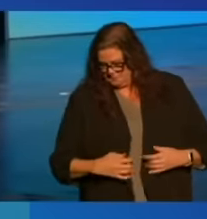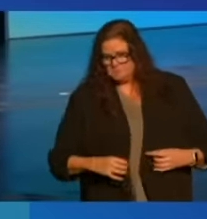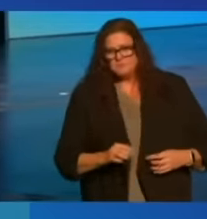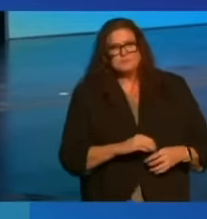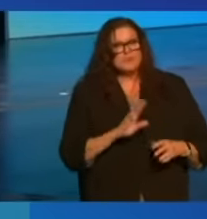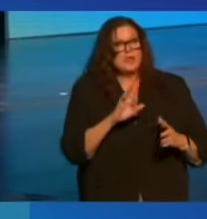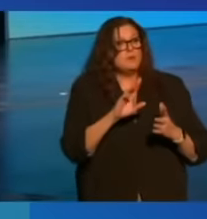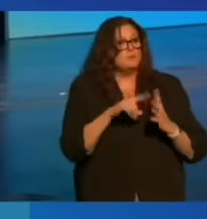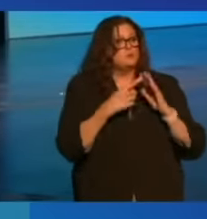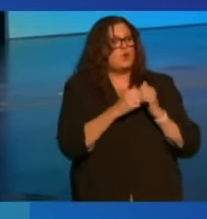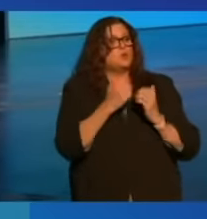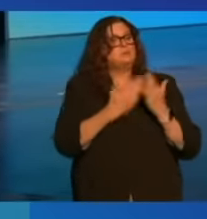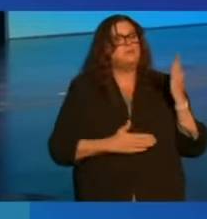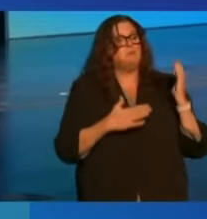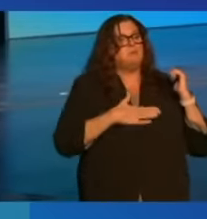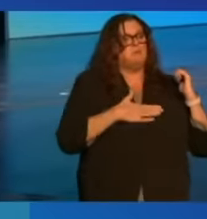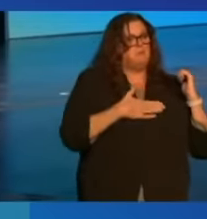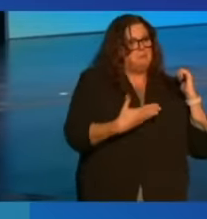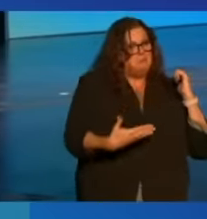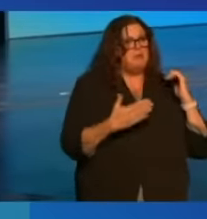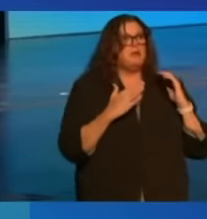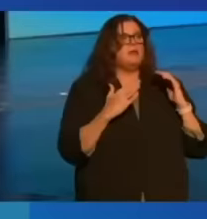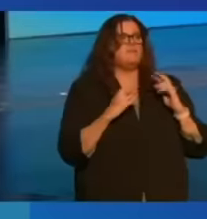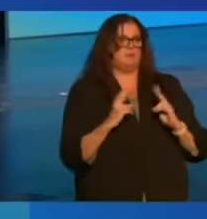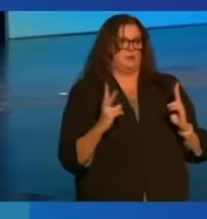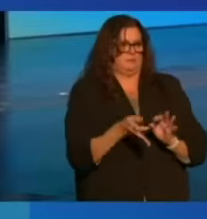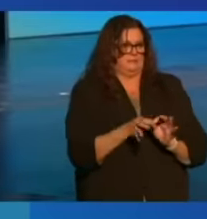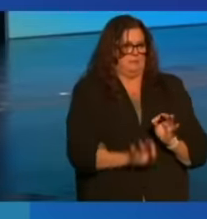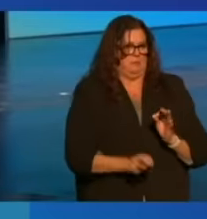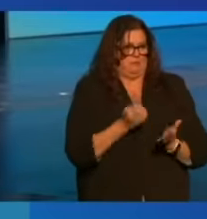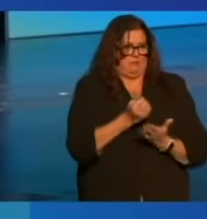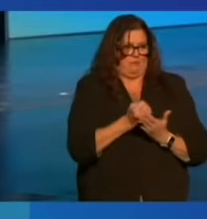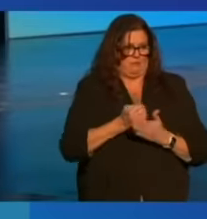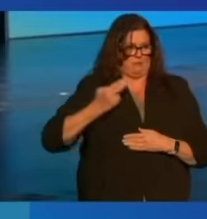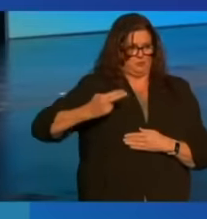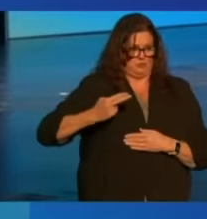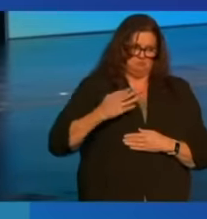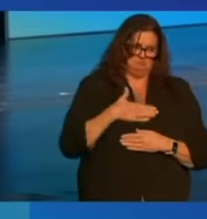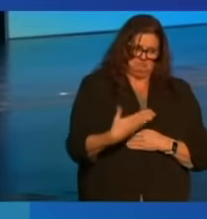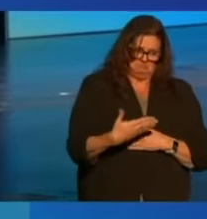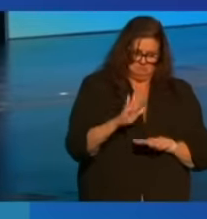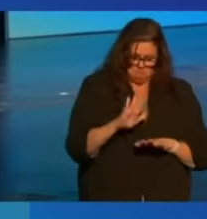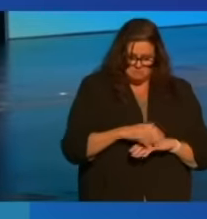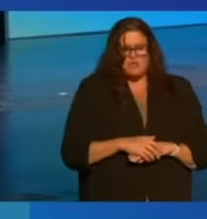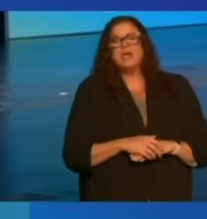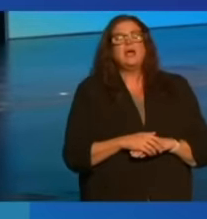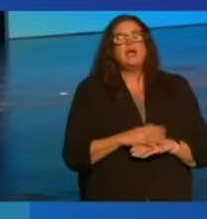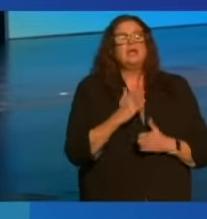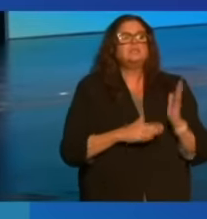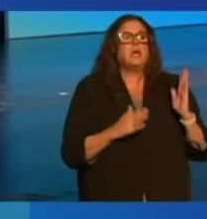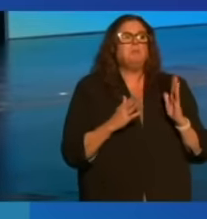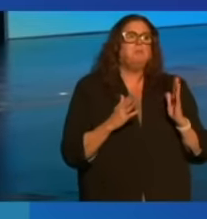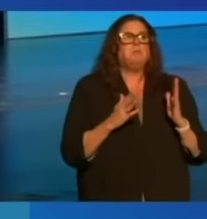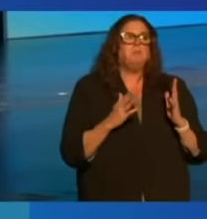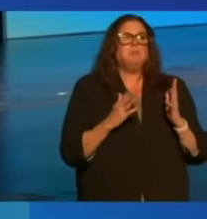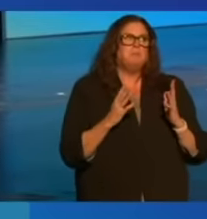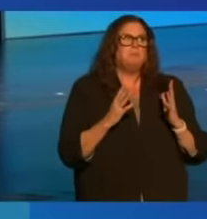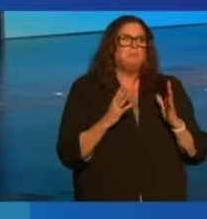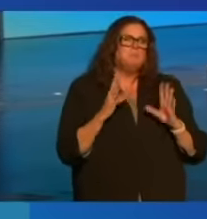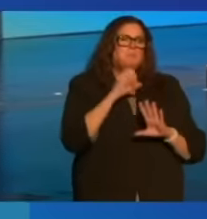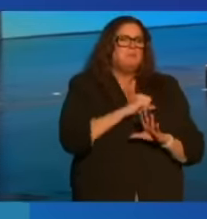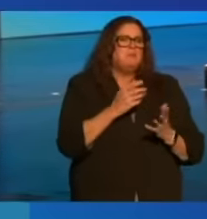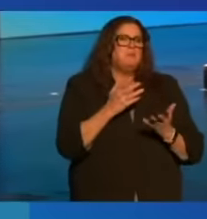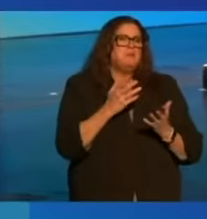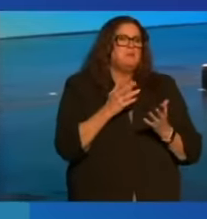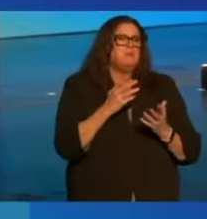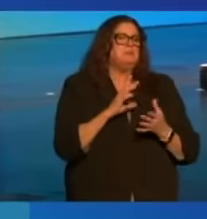Now, let me start with some admittedly oversimplified economic history. And I'm going to make a couple of assertions that you may or may not